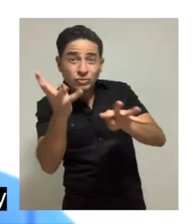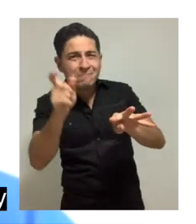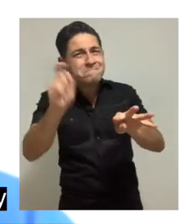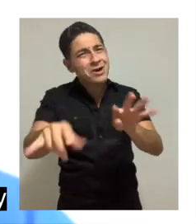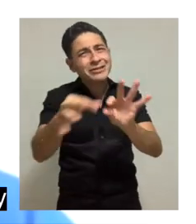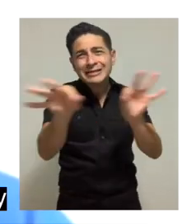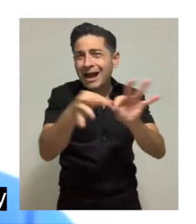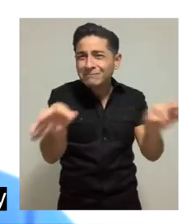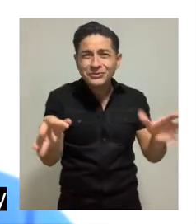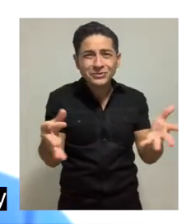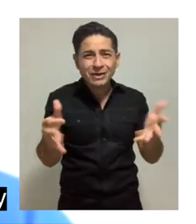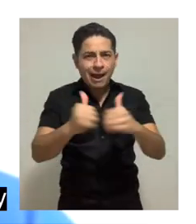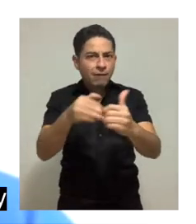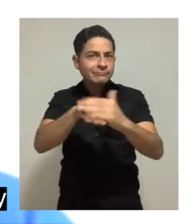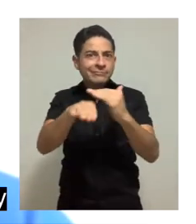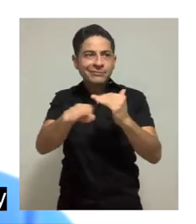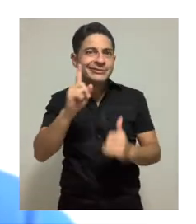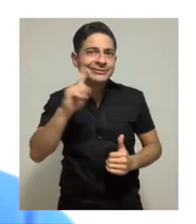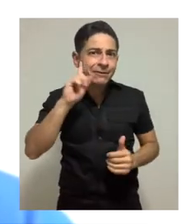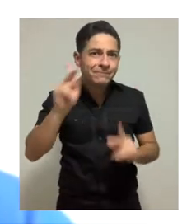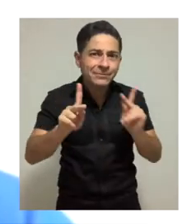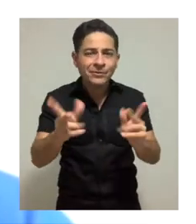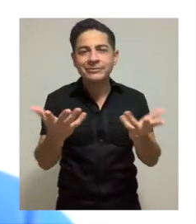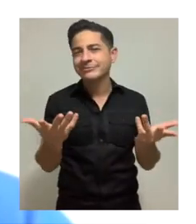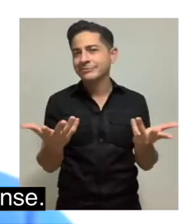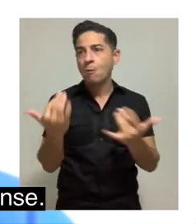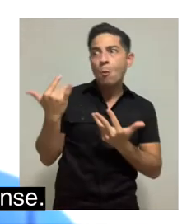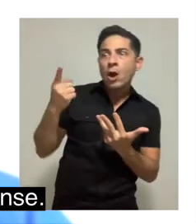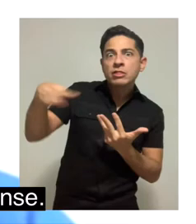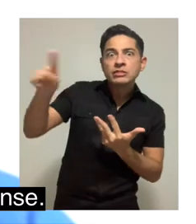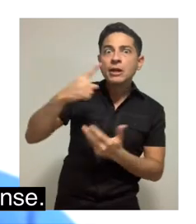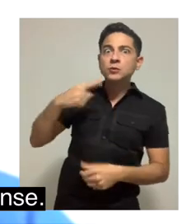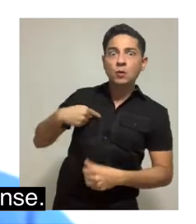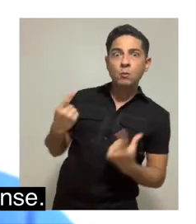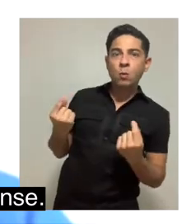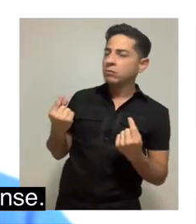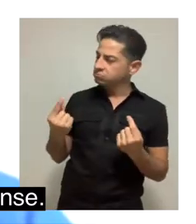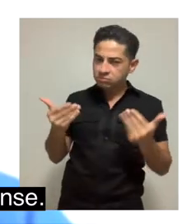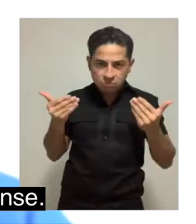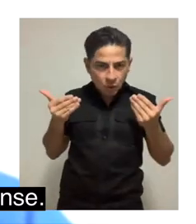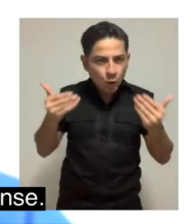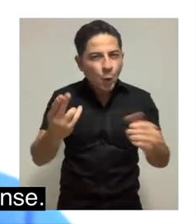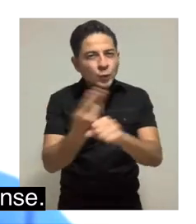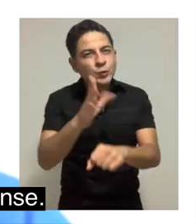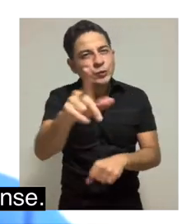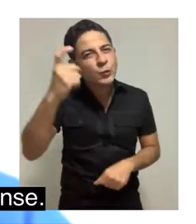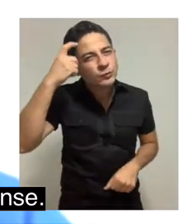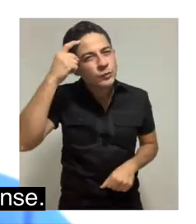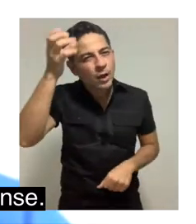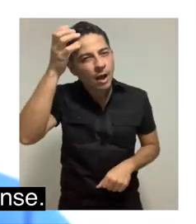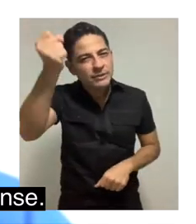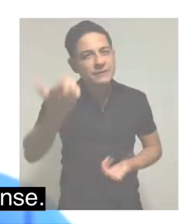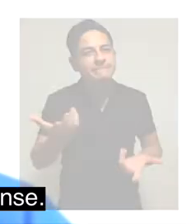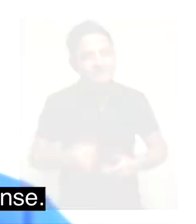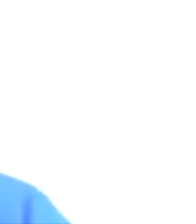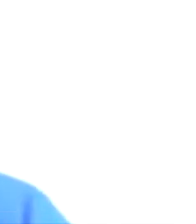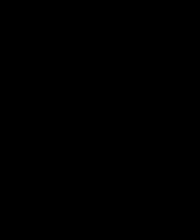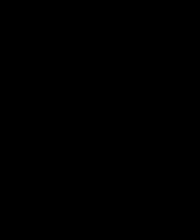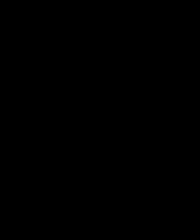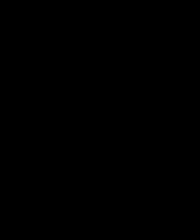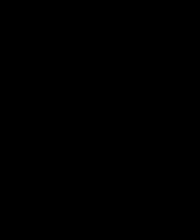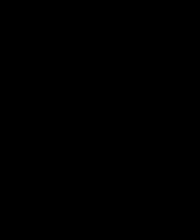it. There is no other way to make things accessible to somebody who's deaf. Don't wait for the standards to be finalized. Use some common sense.